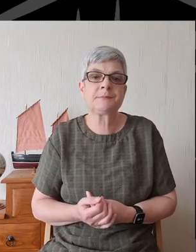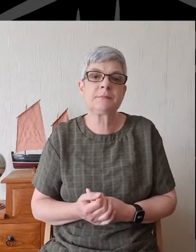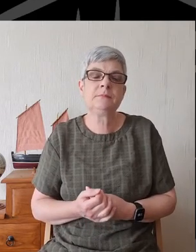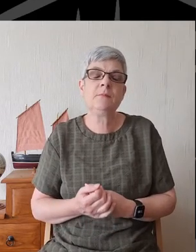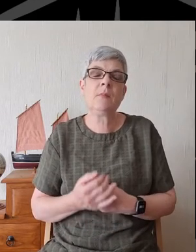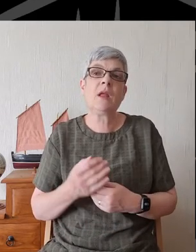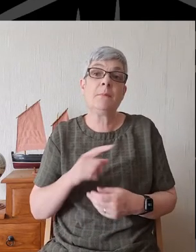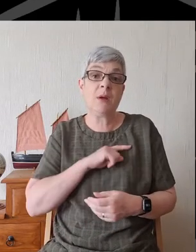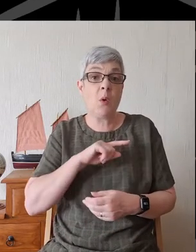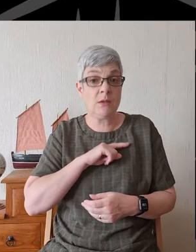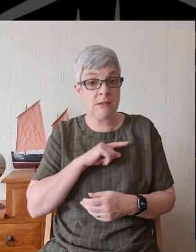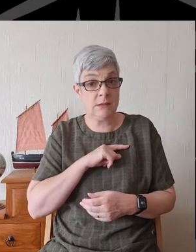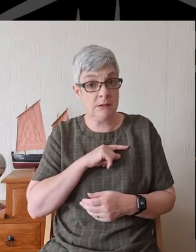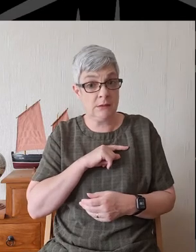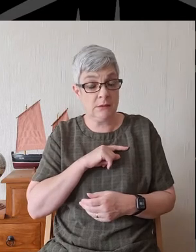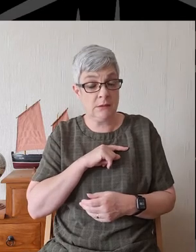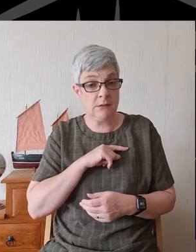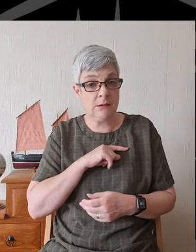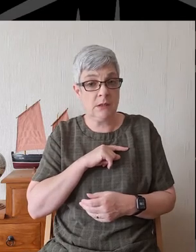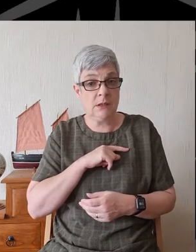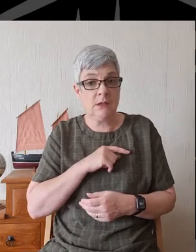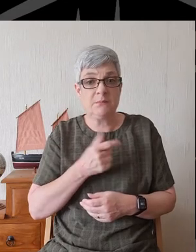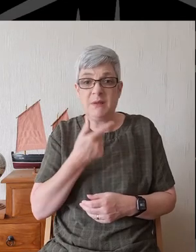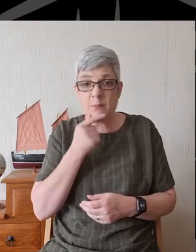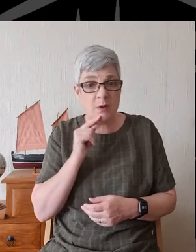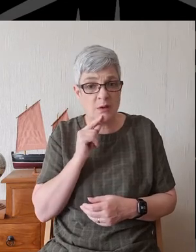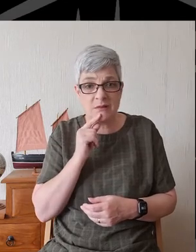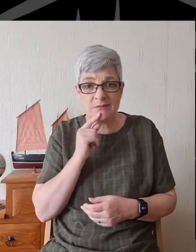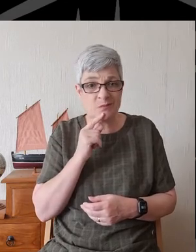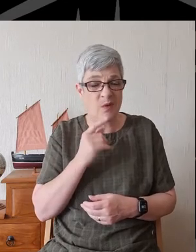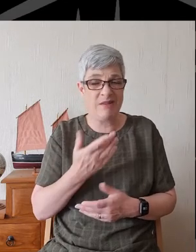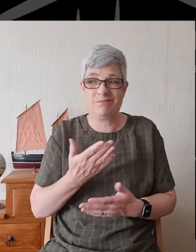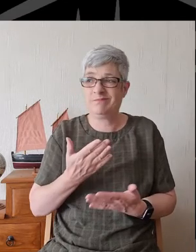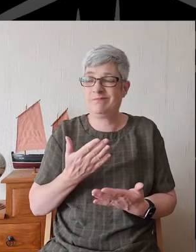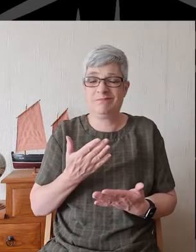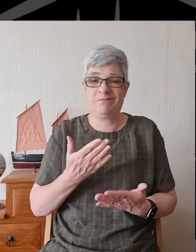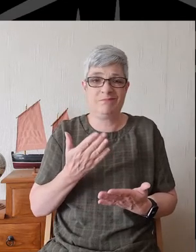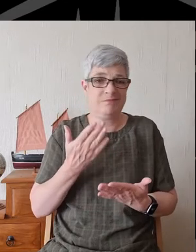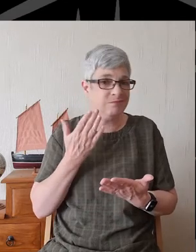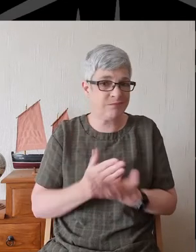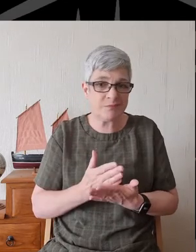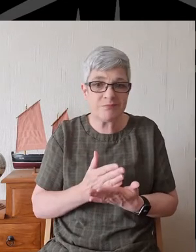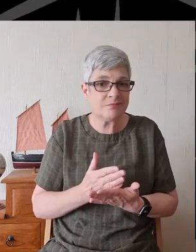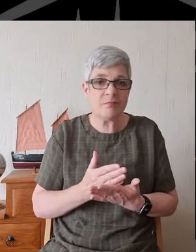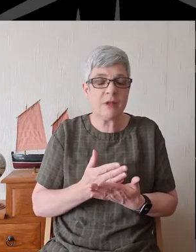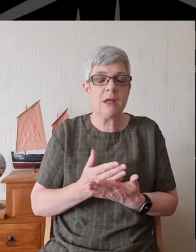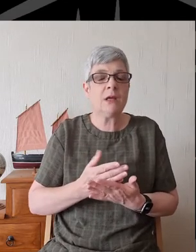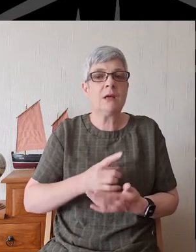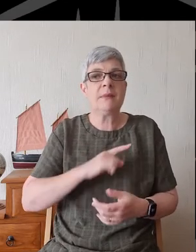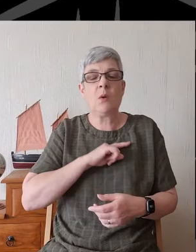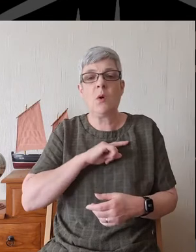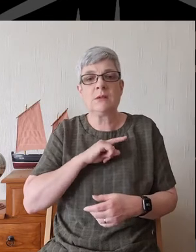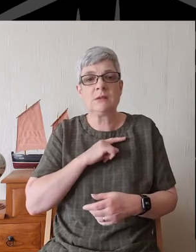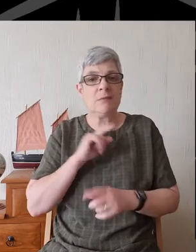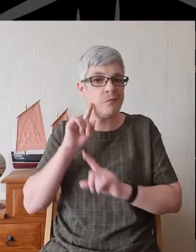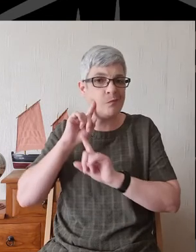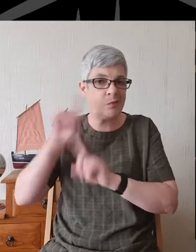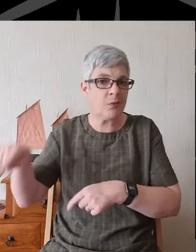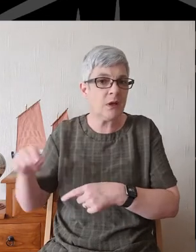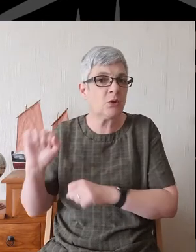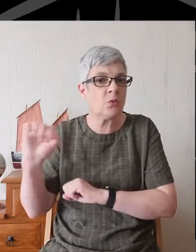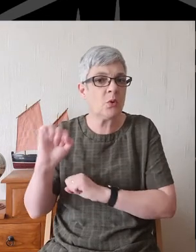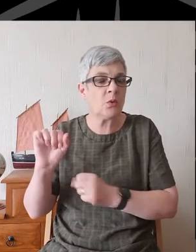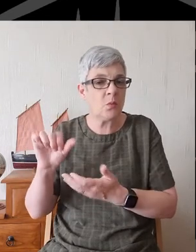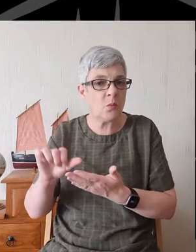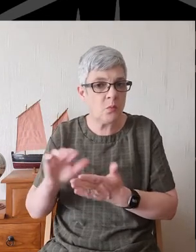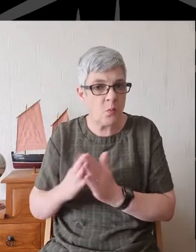You did because of the half-heartedness of your people. You did because of the blatant disregard for your word